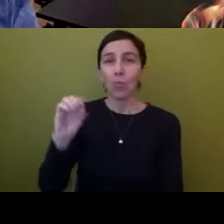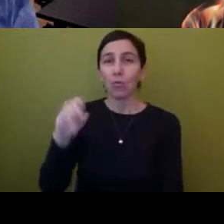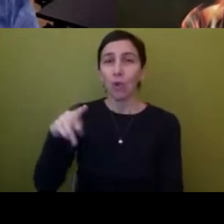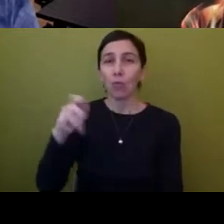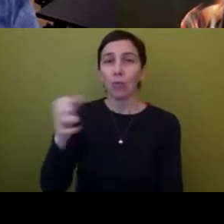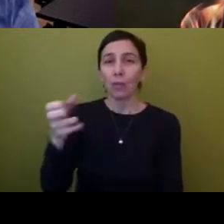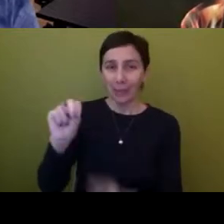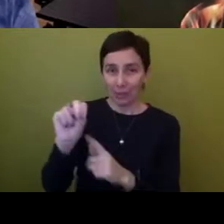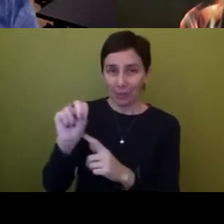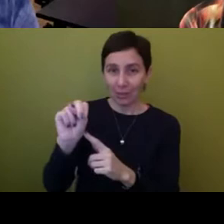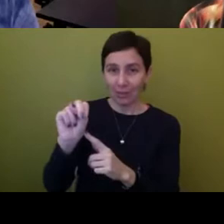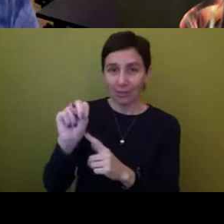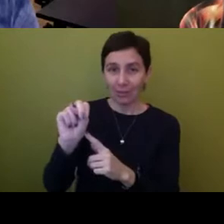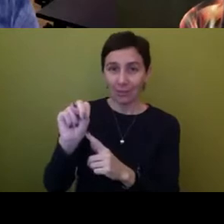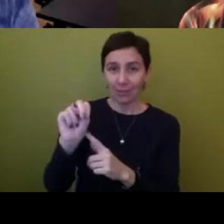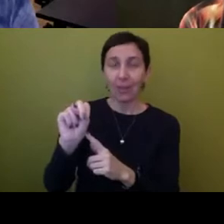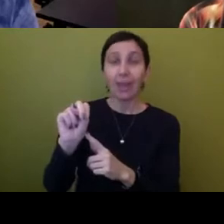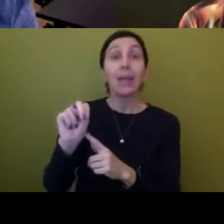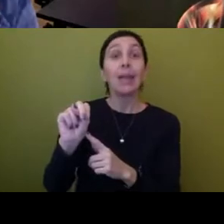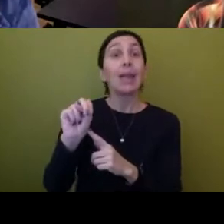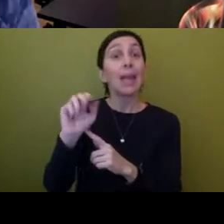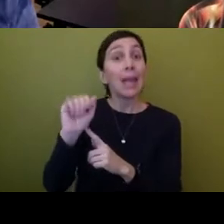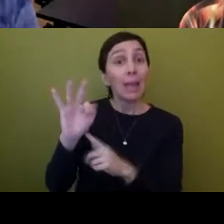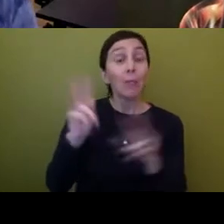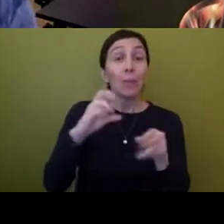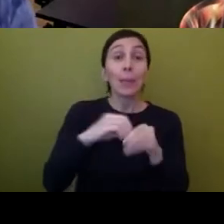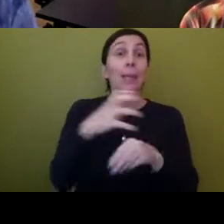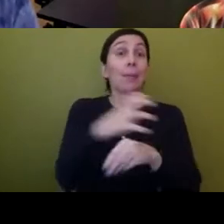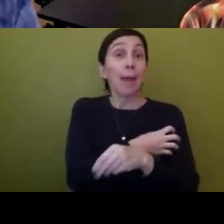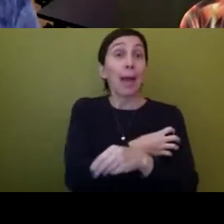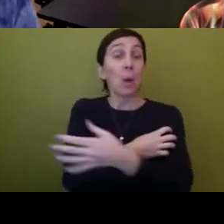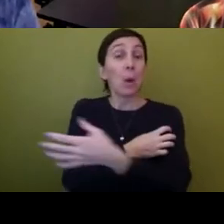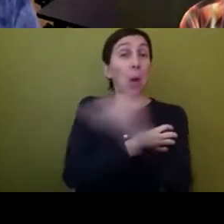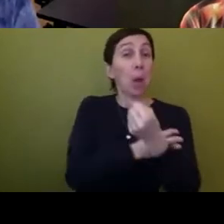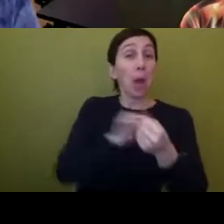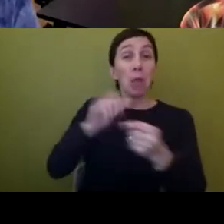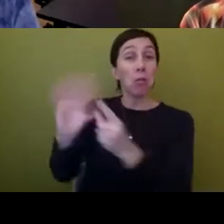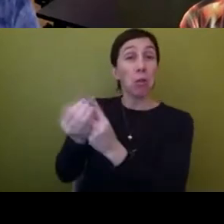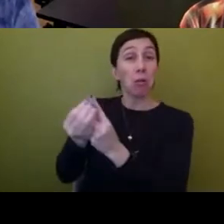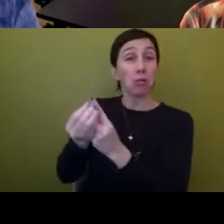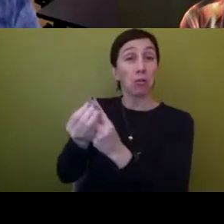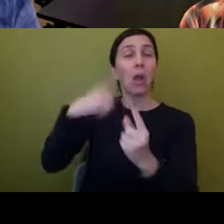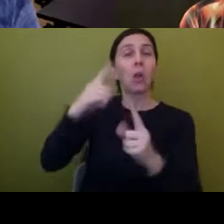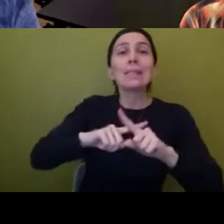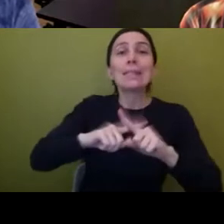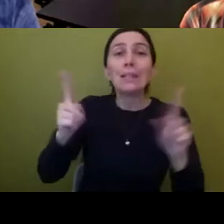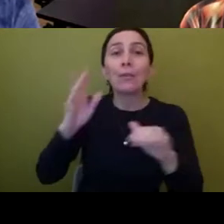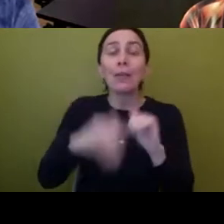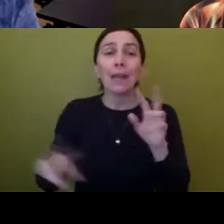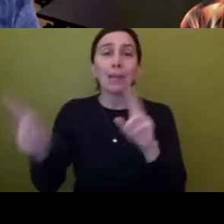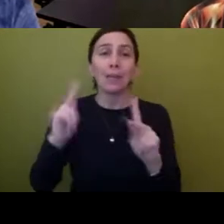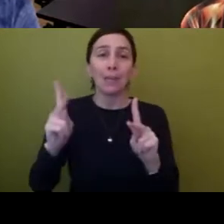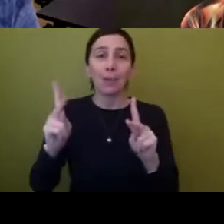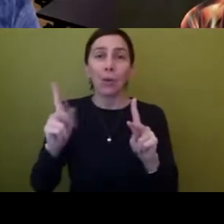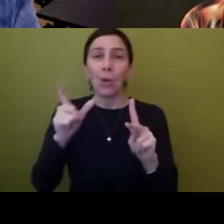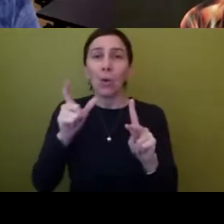when done, uh, by people in power looks very different from appropriation when done by people who have, uh,